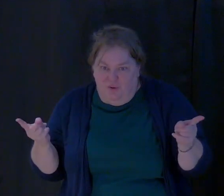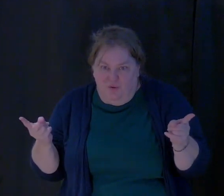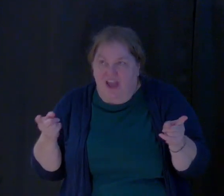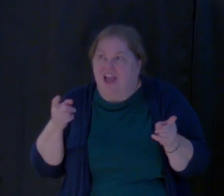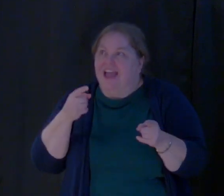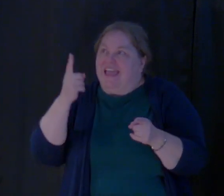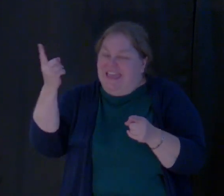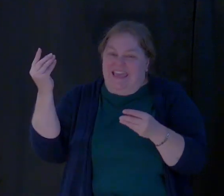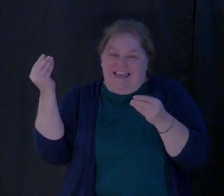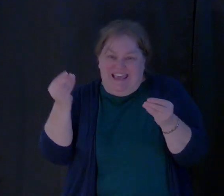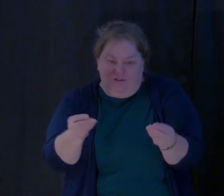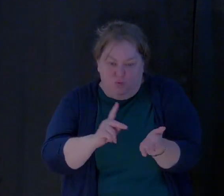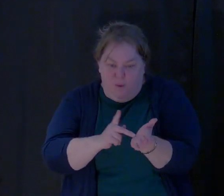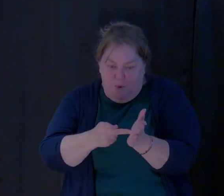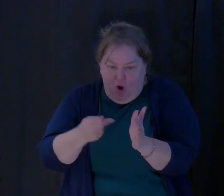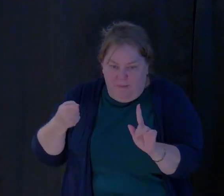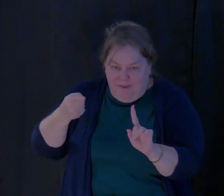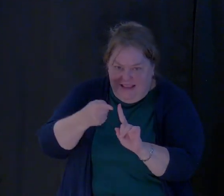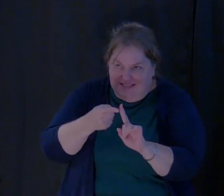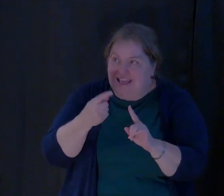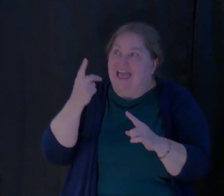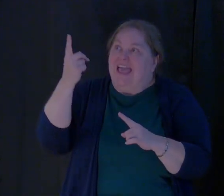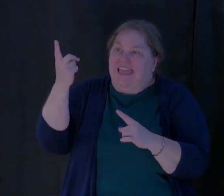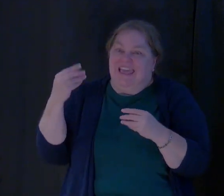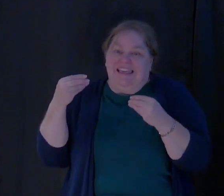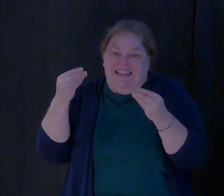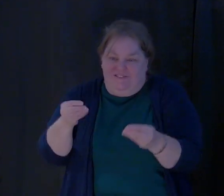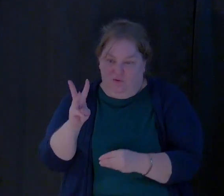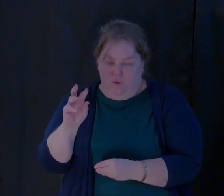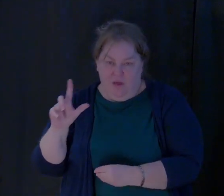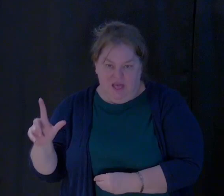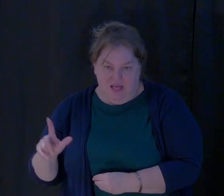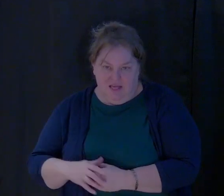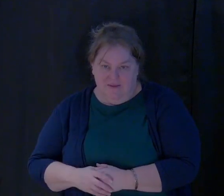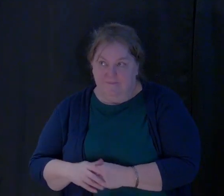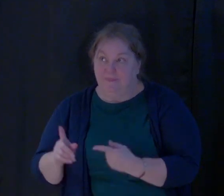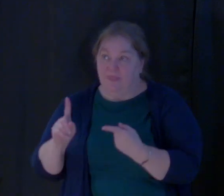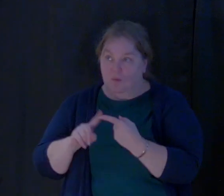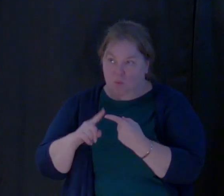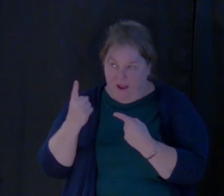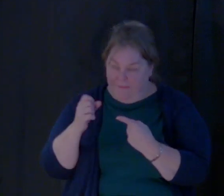so we are valuable because one we're made in his image, two that we are